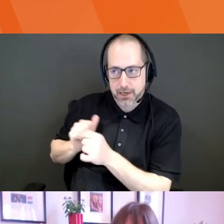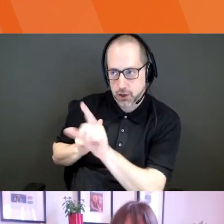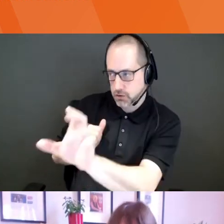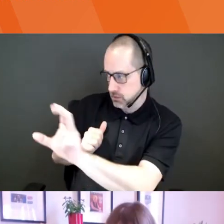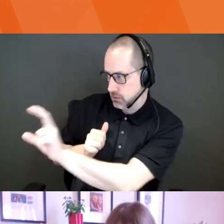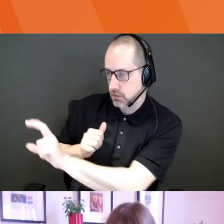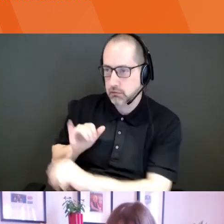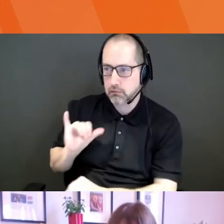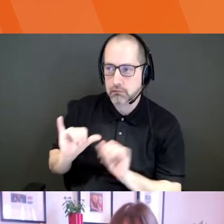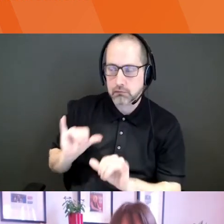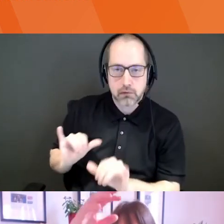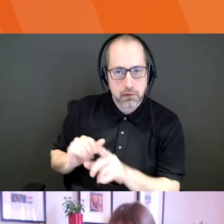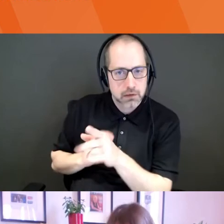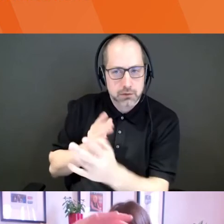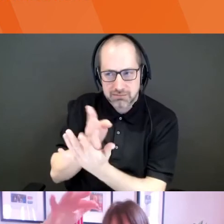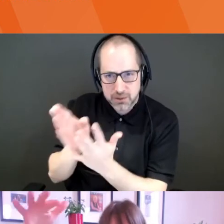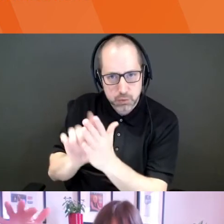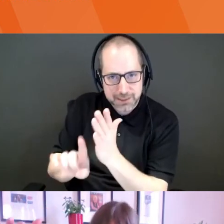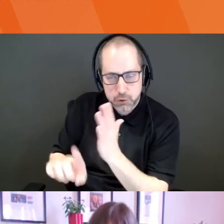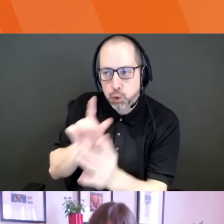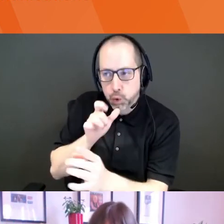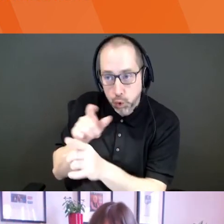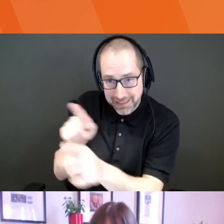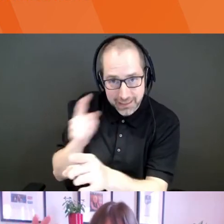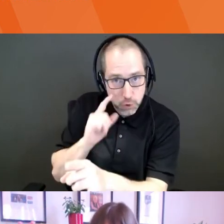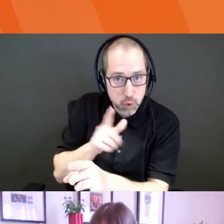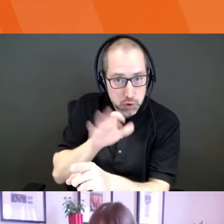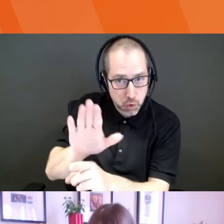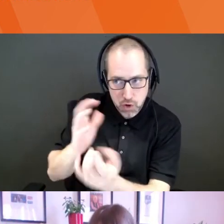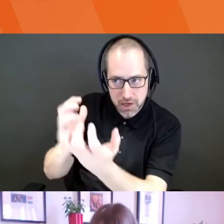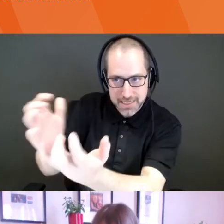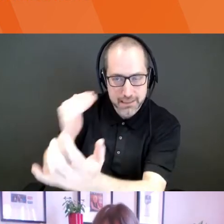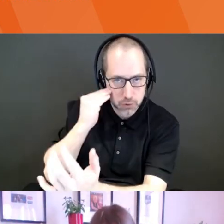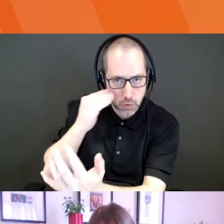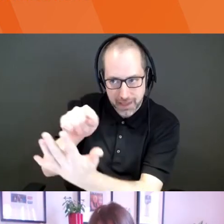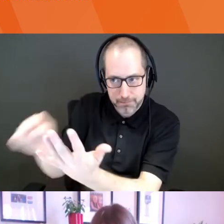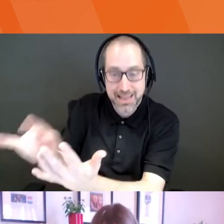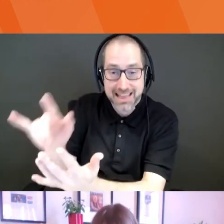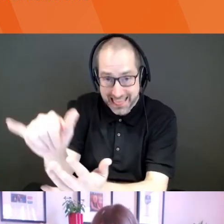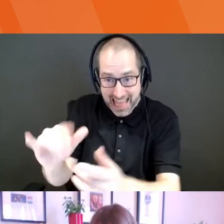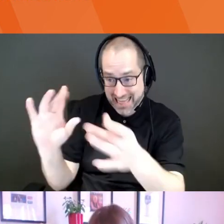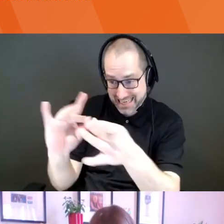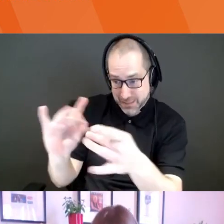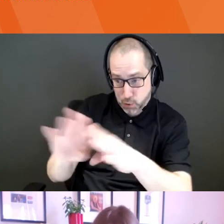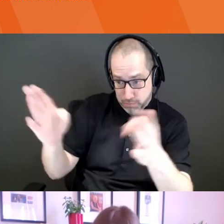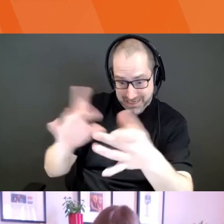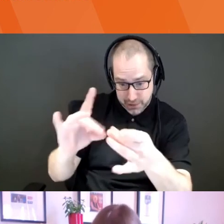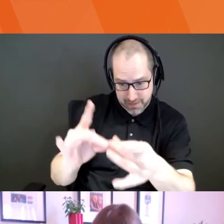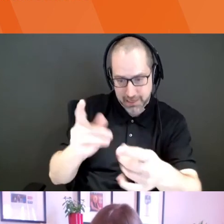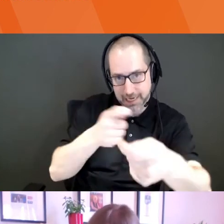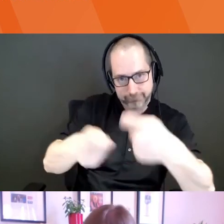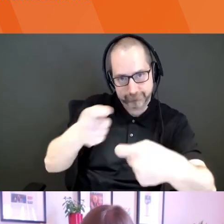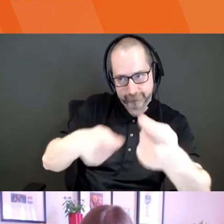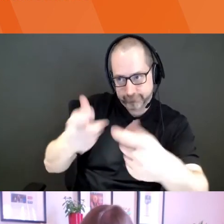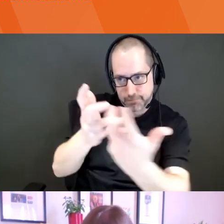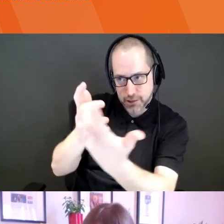not be a direct competitor, but they, they invested in something in your market. Well, you can point that as well. You're familiar with